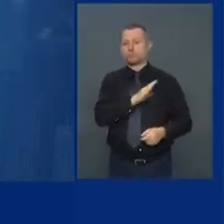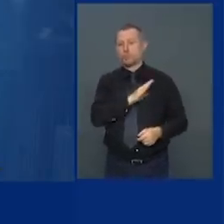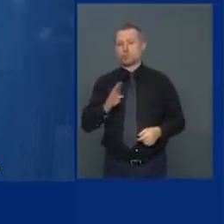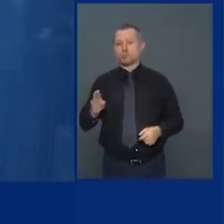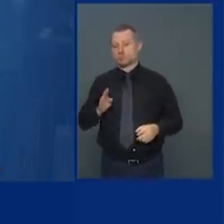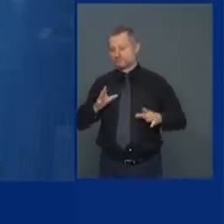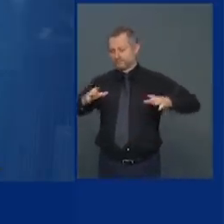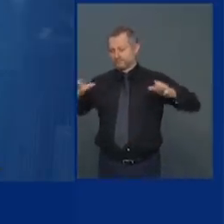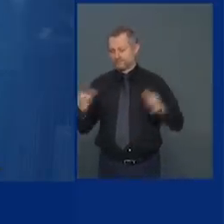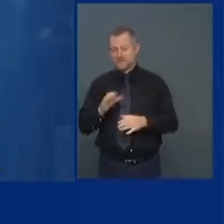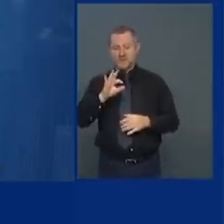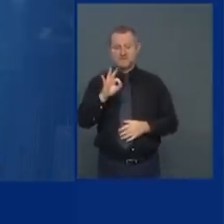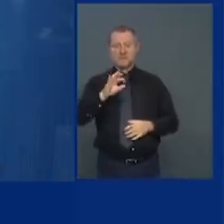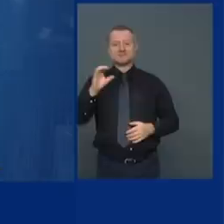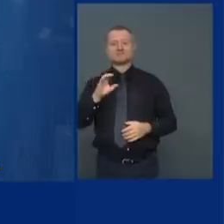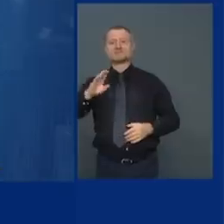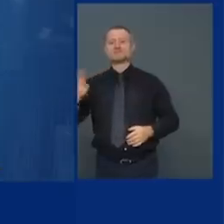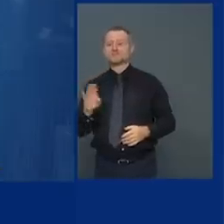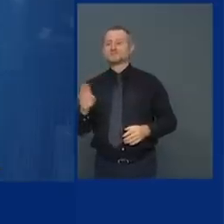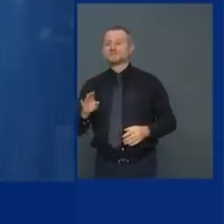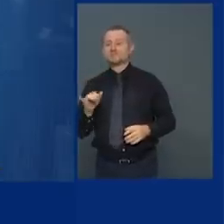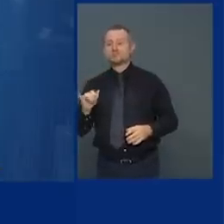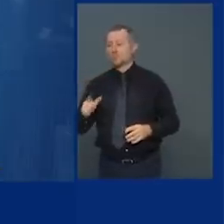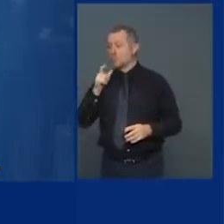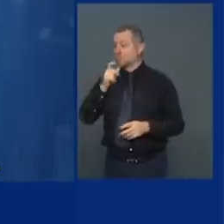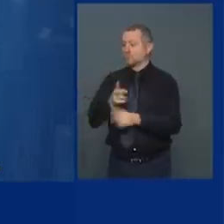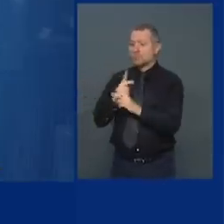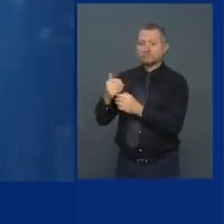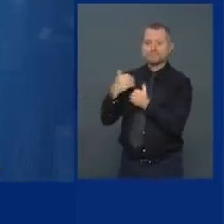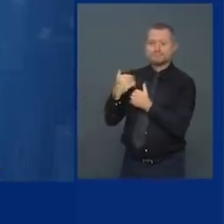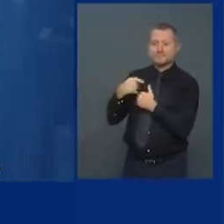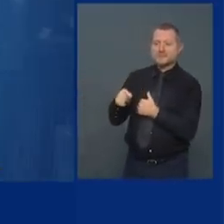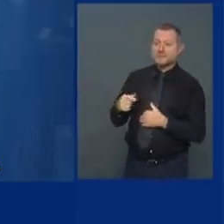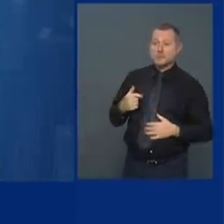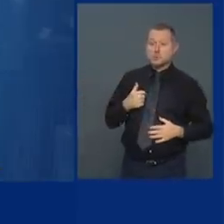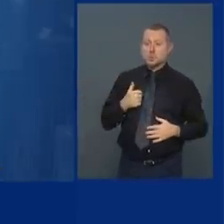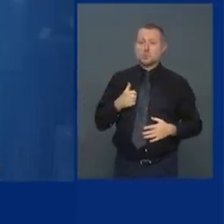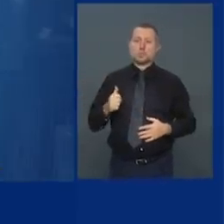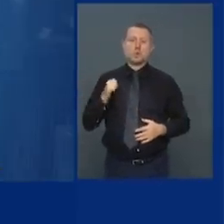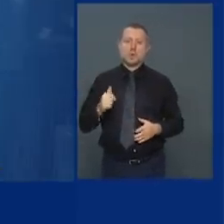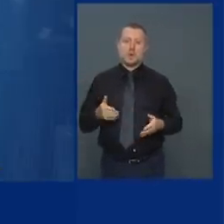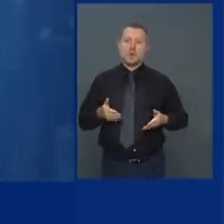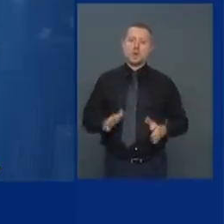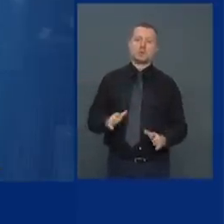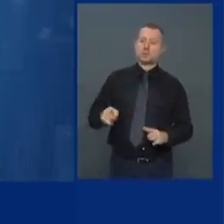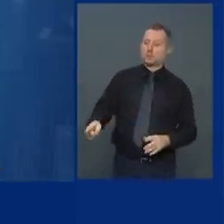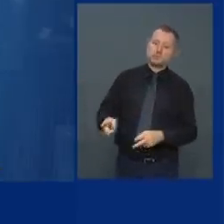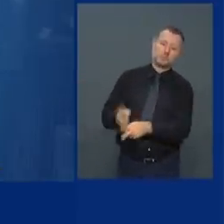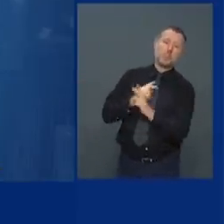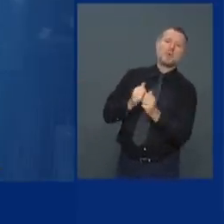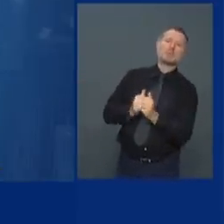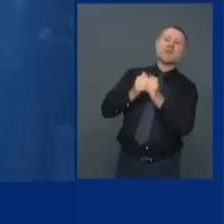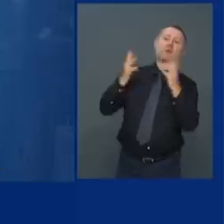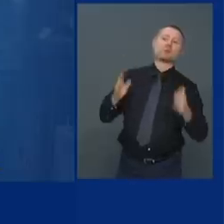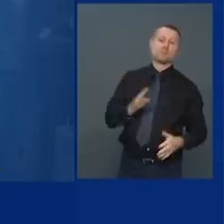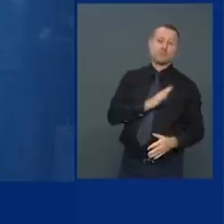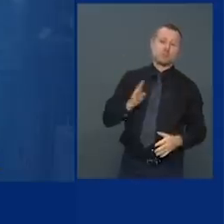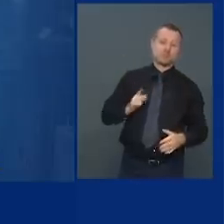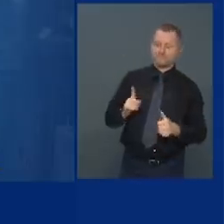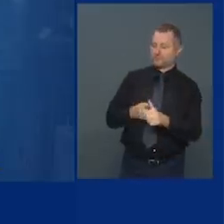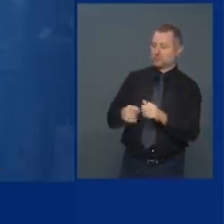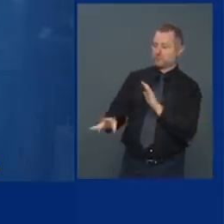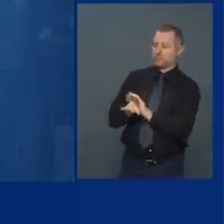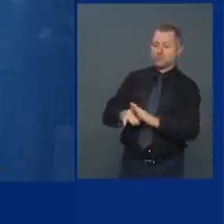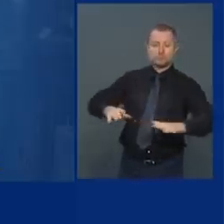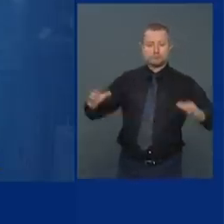sign a bill that allows borrowing for a locality in this environment without a financial control board all the financial